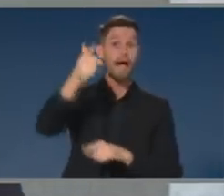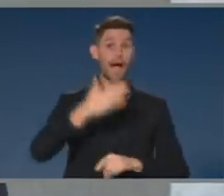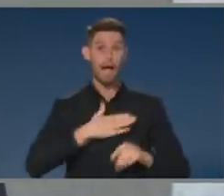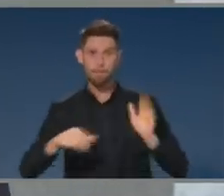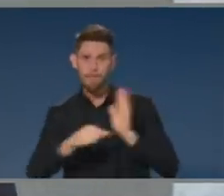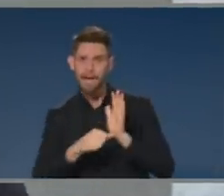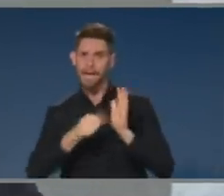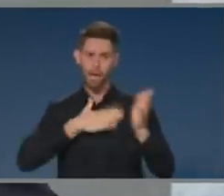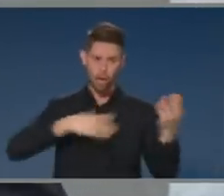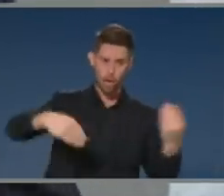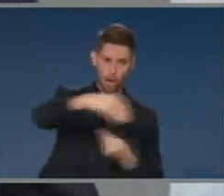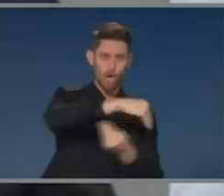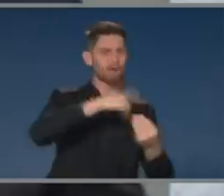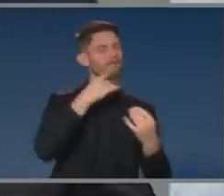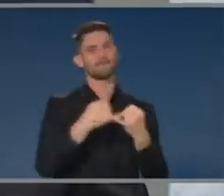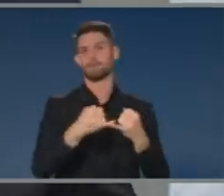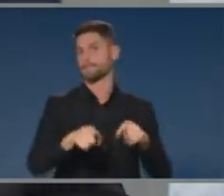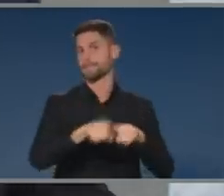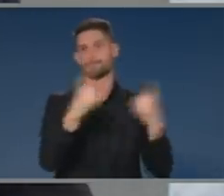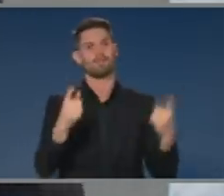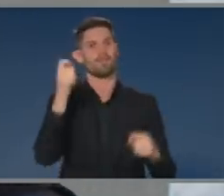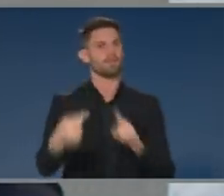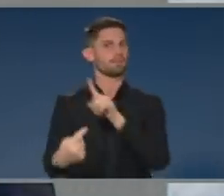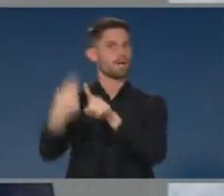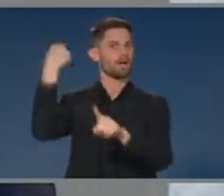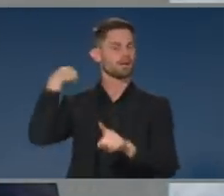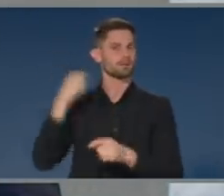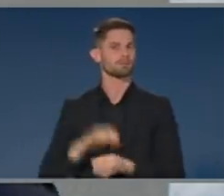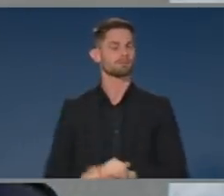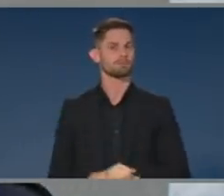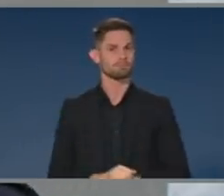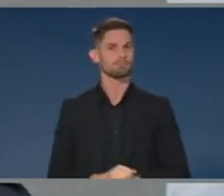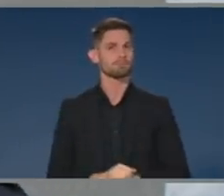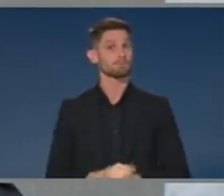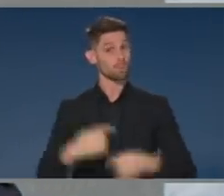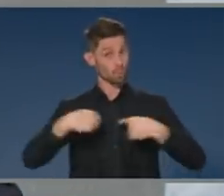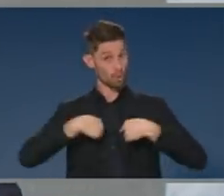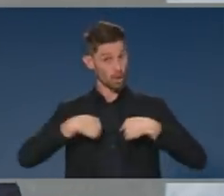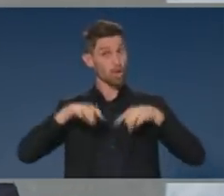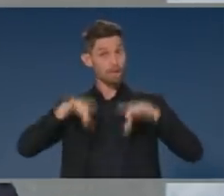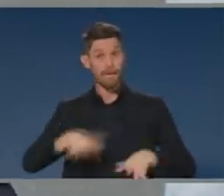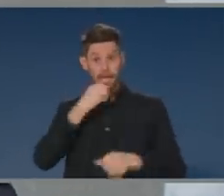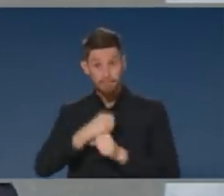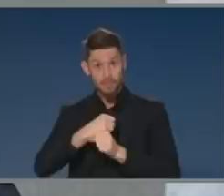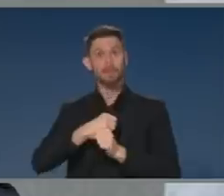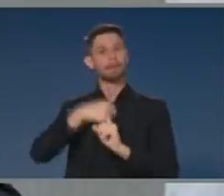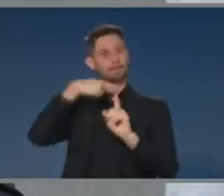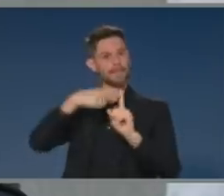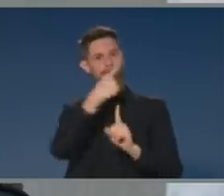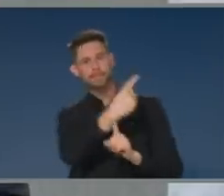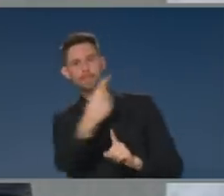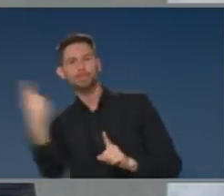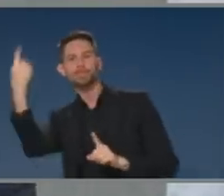has reaffirmed its commitment to work together, not just through the pandemic, but through